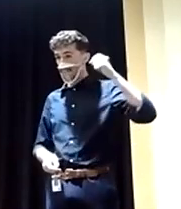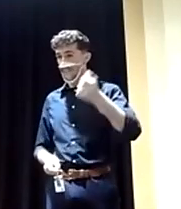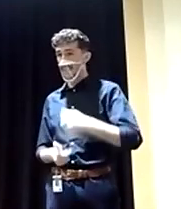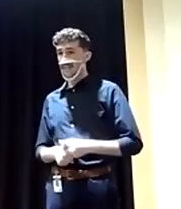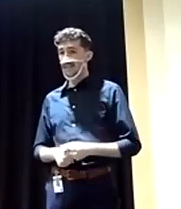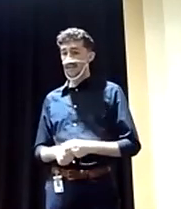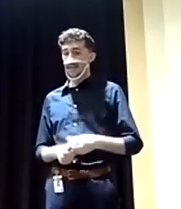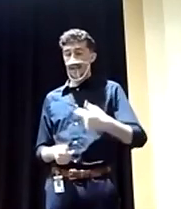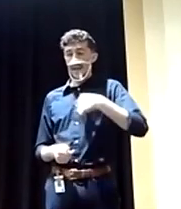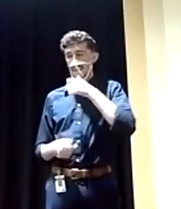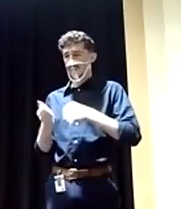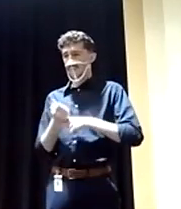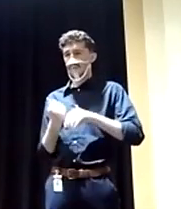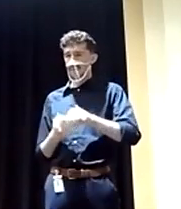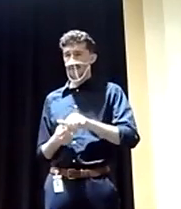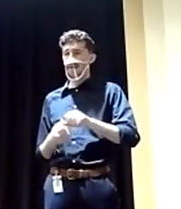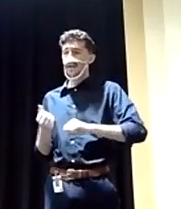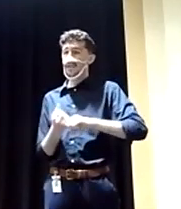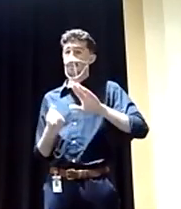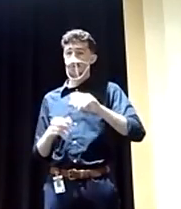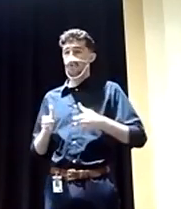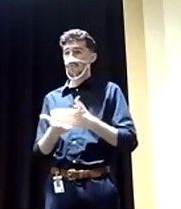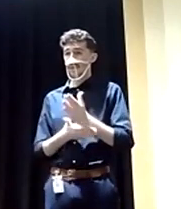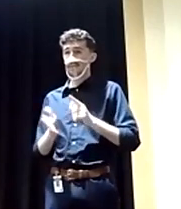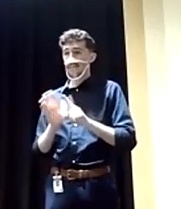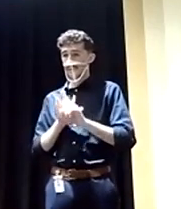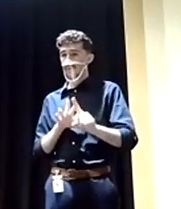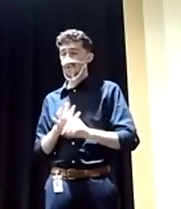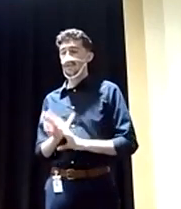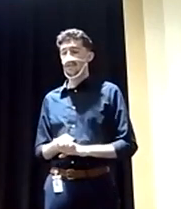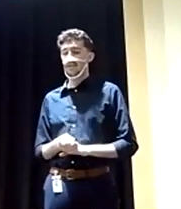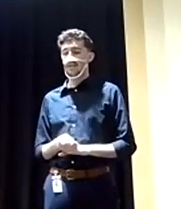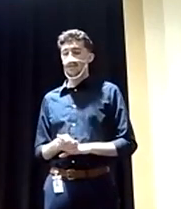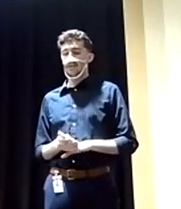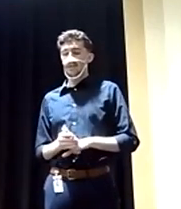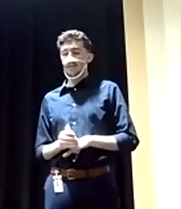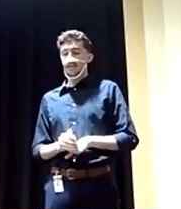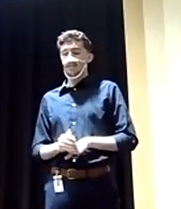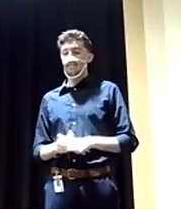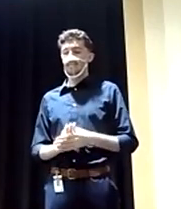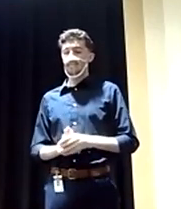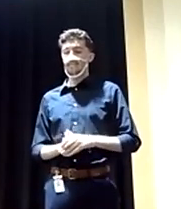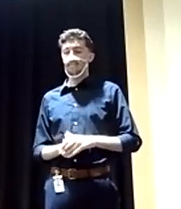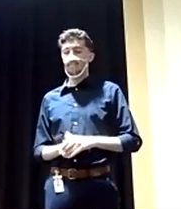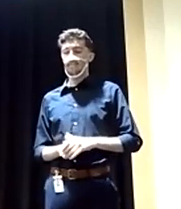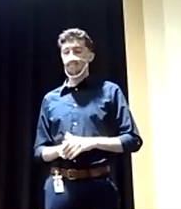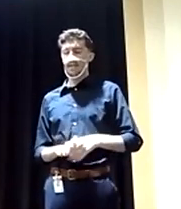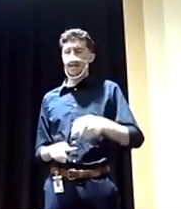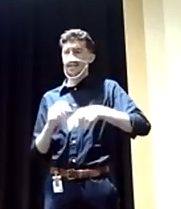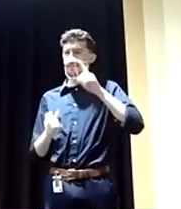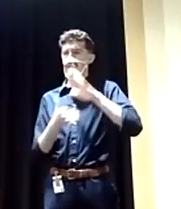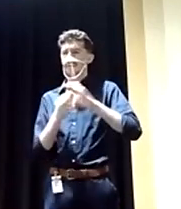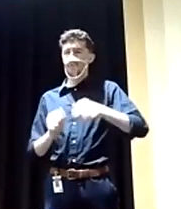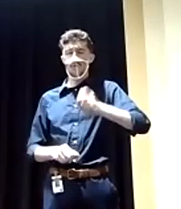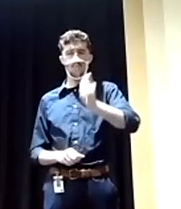That's what I demand. And I demand that President Biden live to our values. How dare you whip a human being?